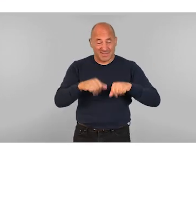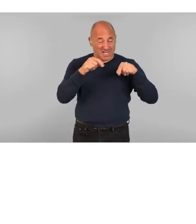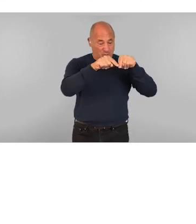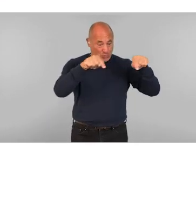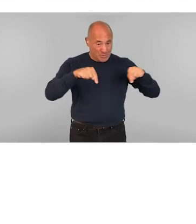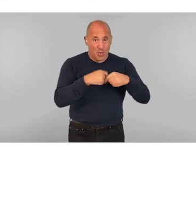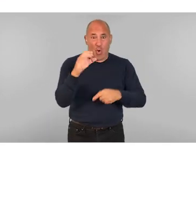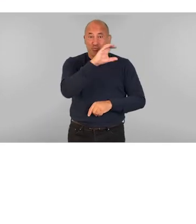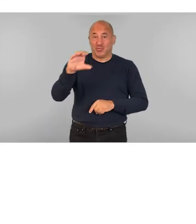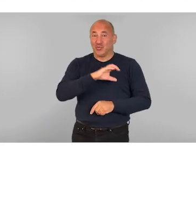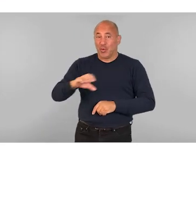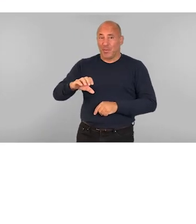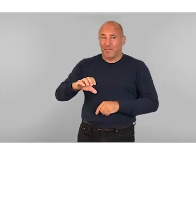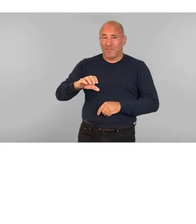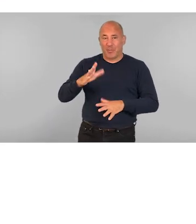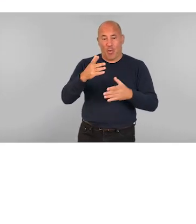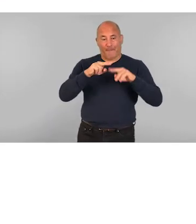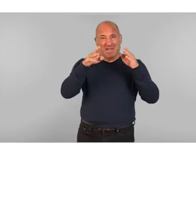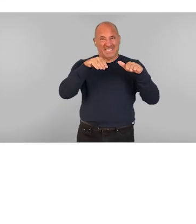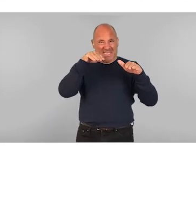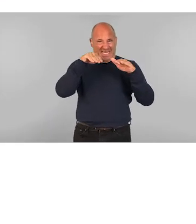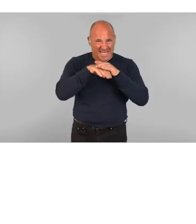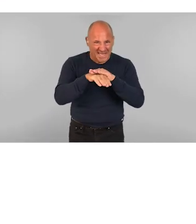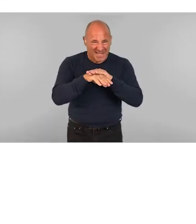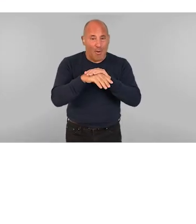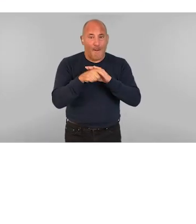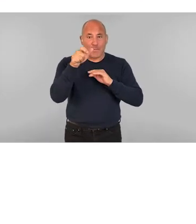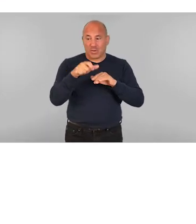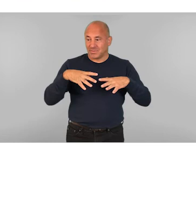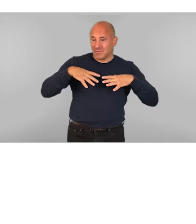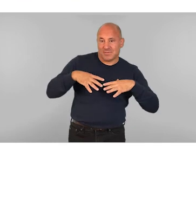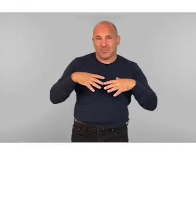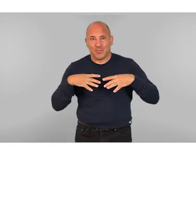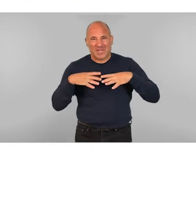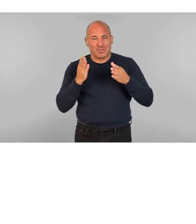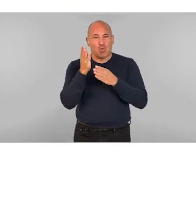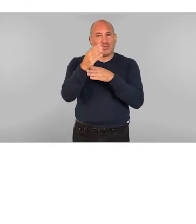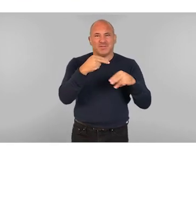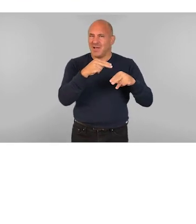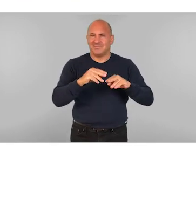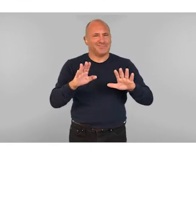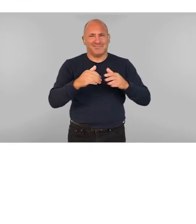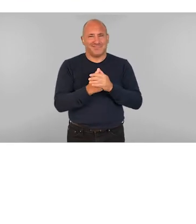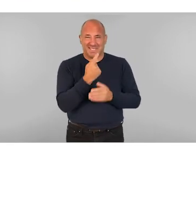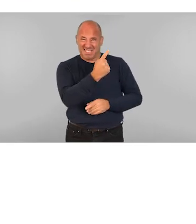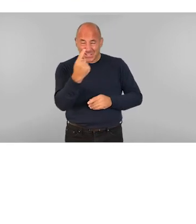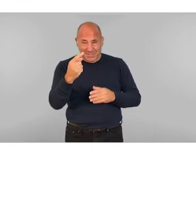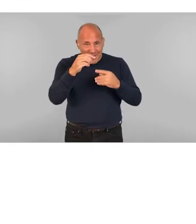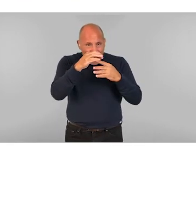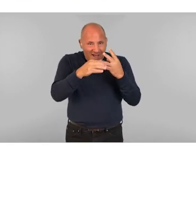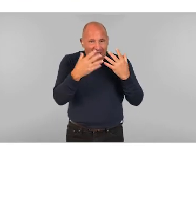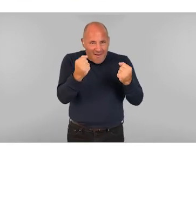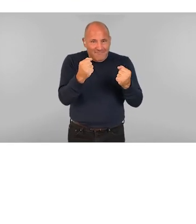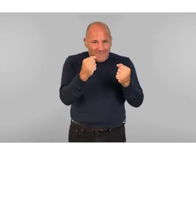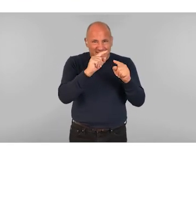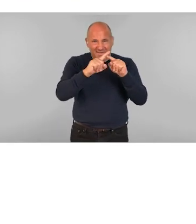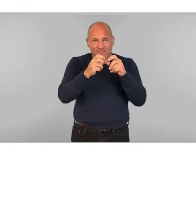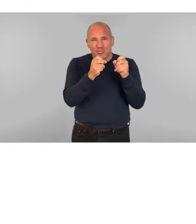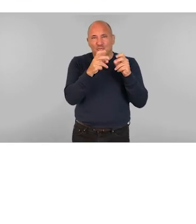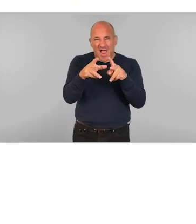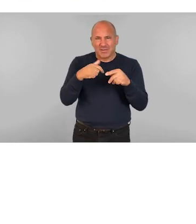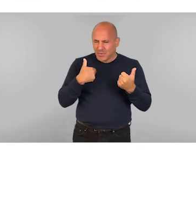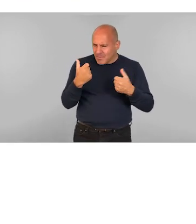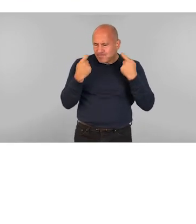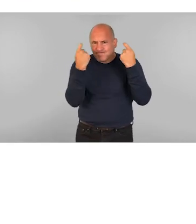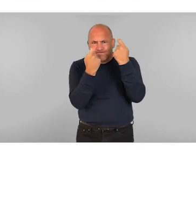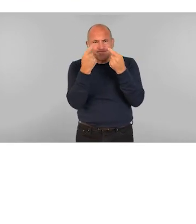room, at the entrance to the building or on somebody's journey to the dance space. Whilst each one of these steps present us with a host of ways in which we